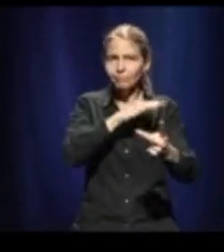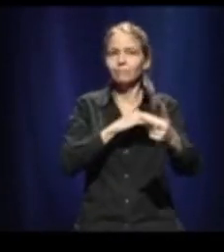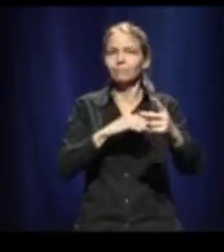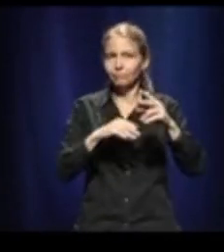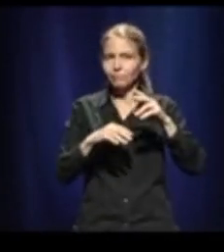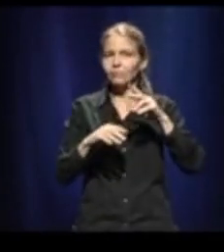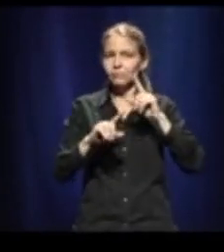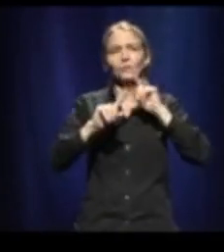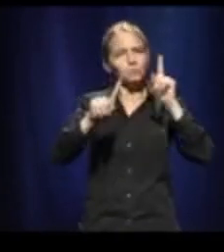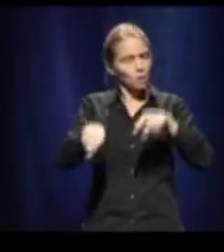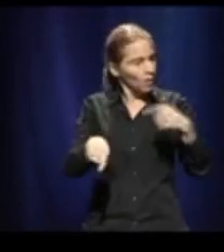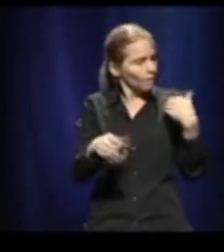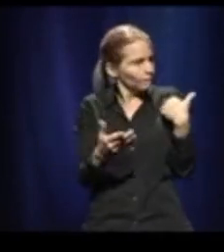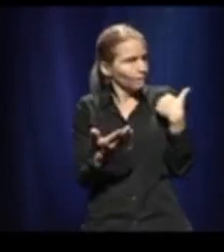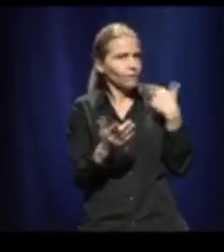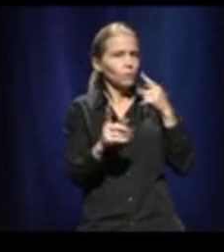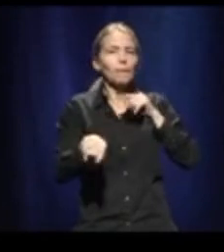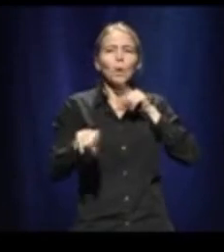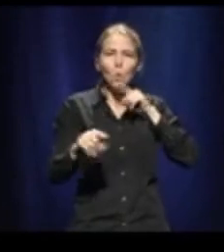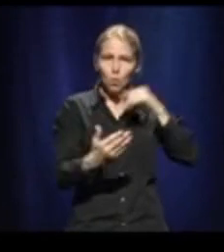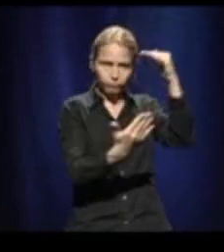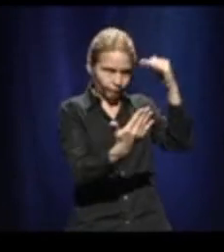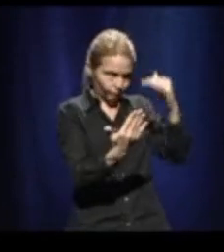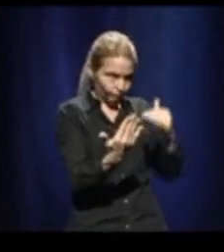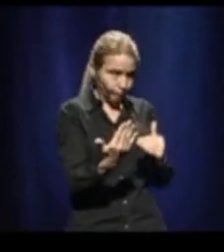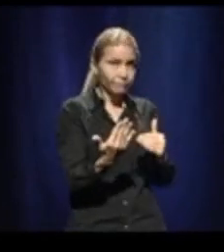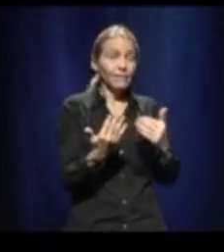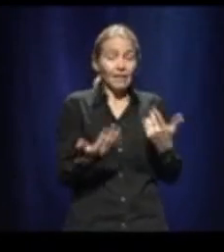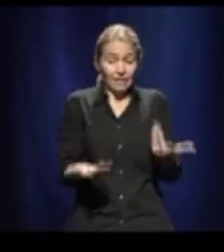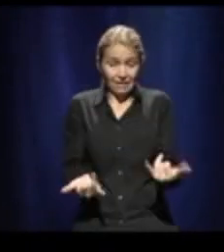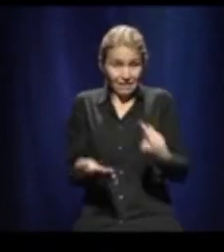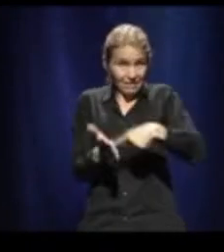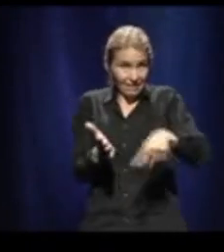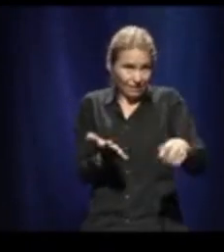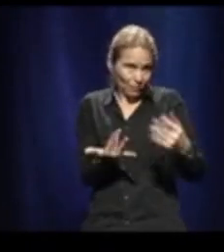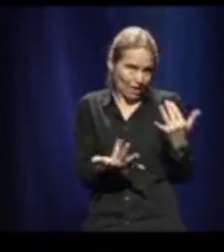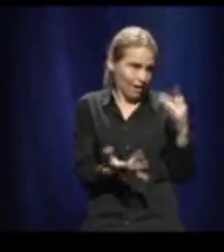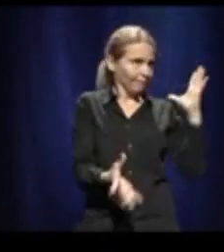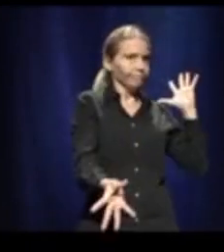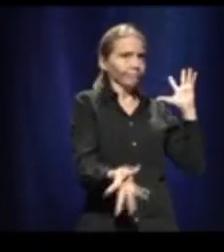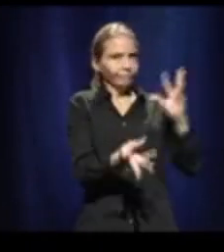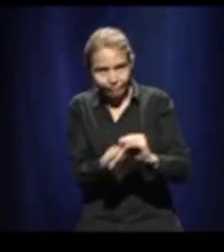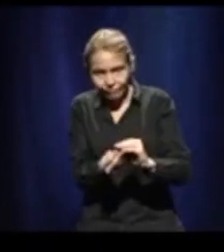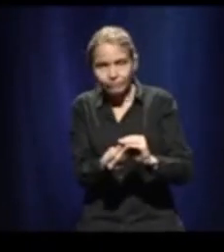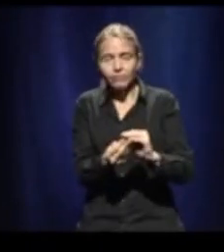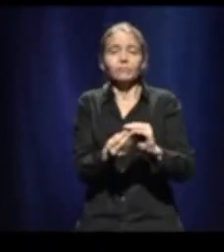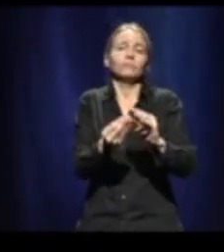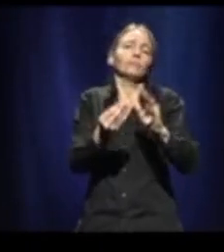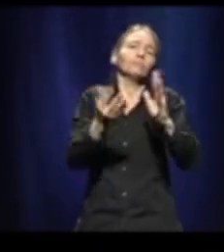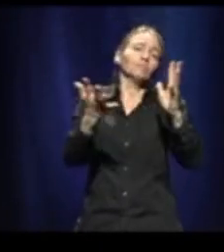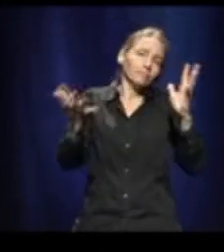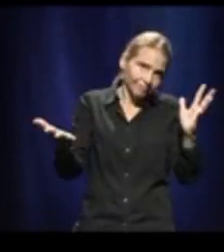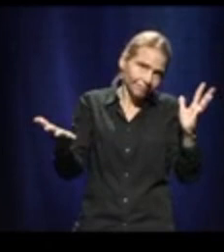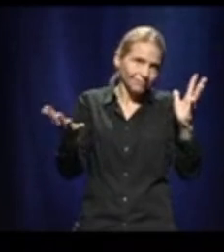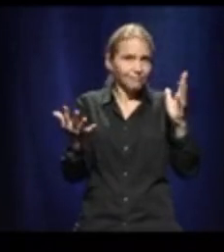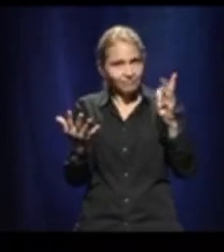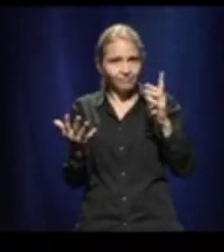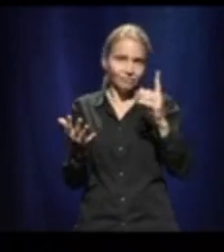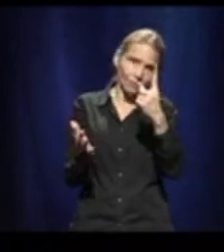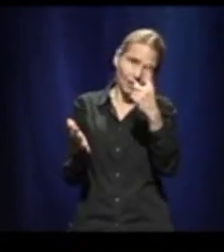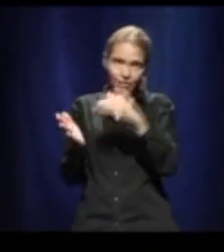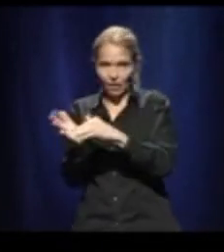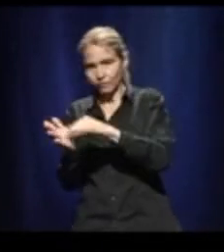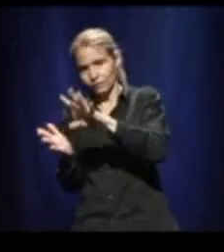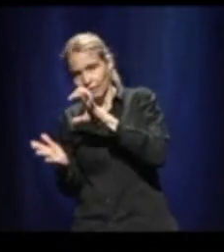of the last week, especially when we have been ranging between 1,500 and 2,000 cases per day. So I